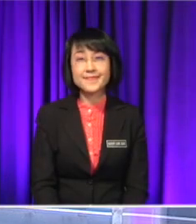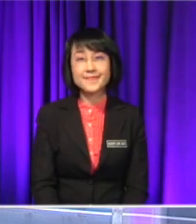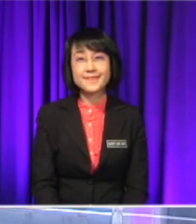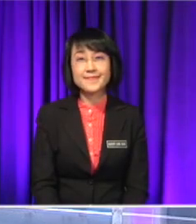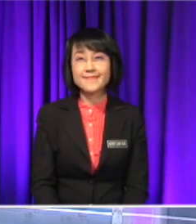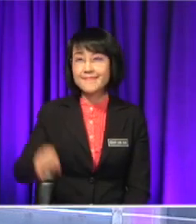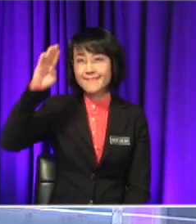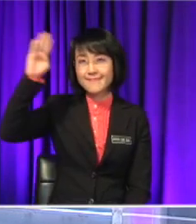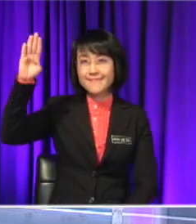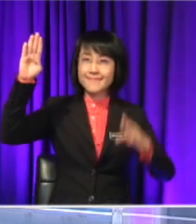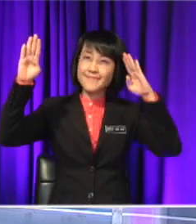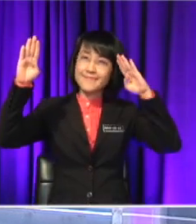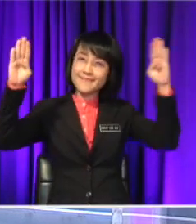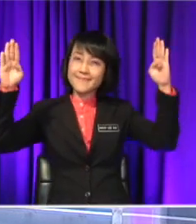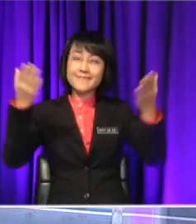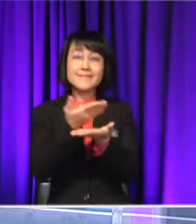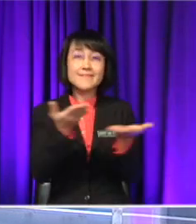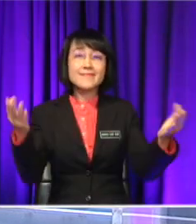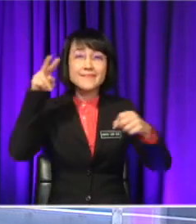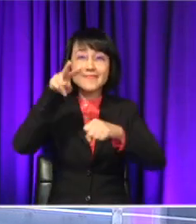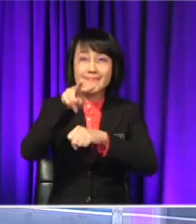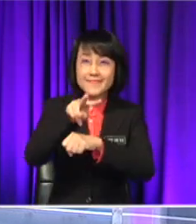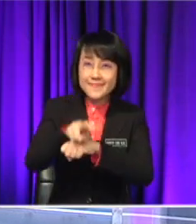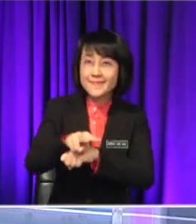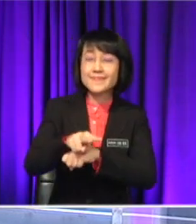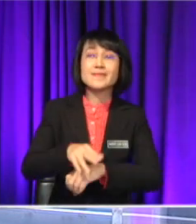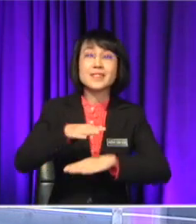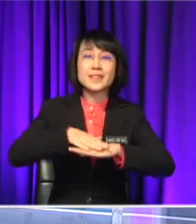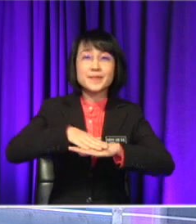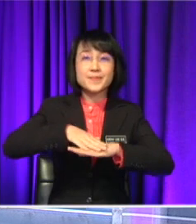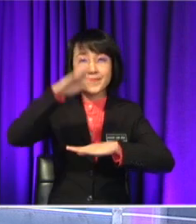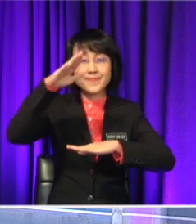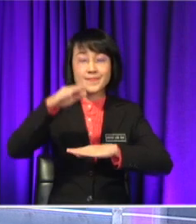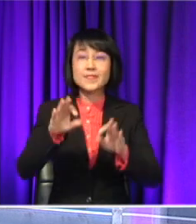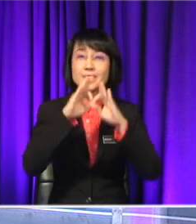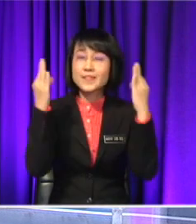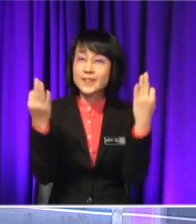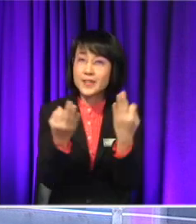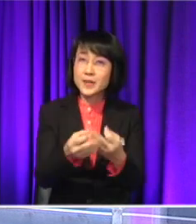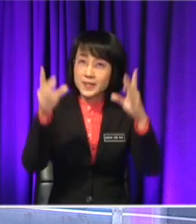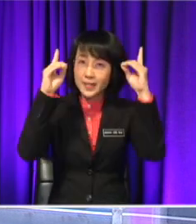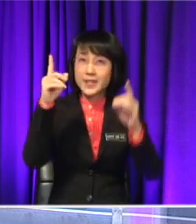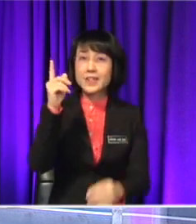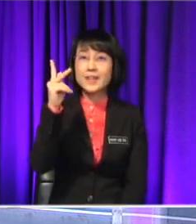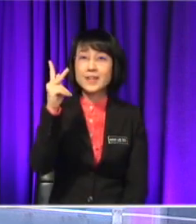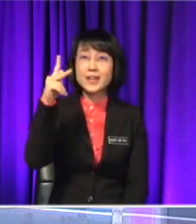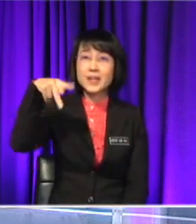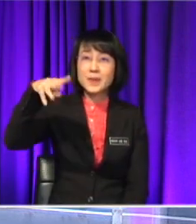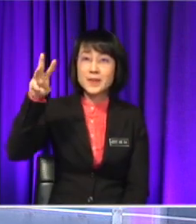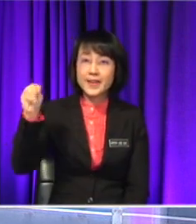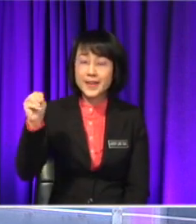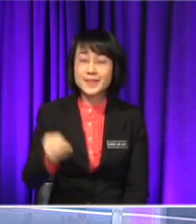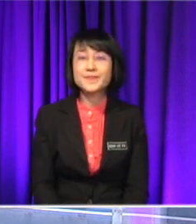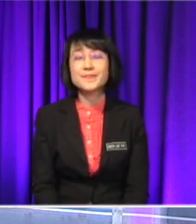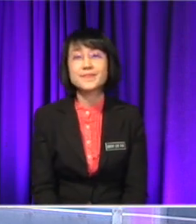Hello everyone You are now watching A Perform on D-Day TV KPM Together with me, Sean Steven, as your